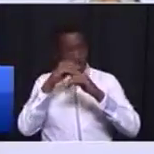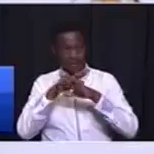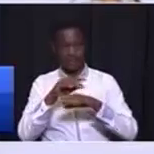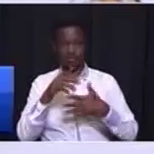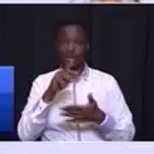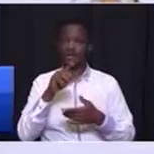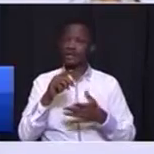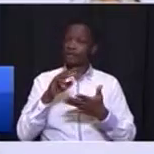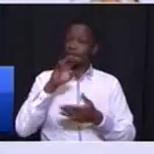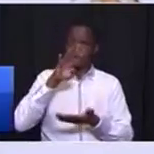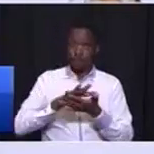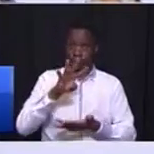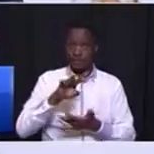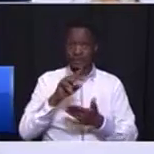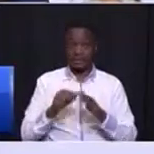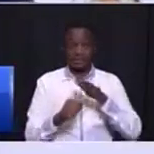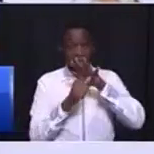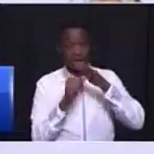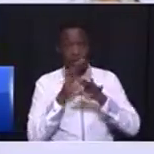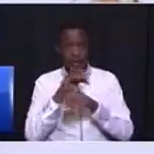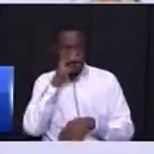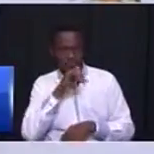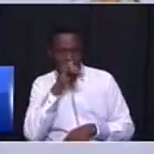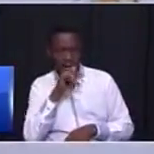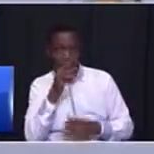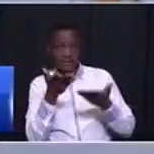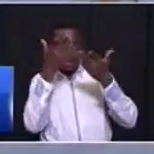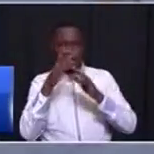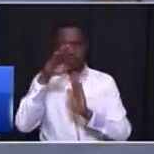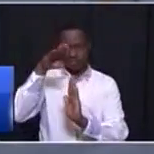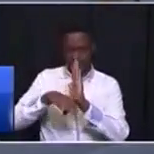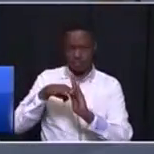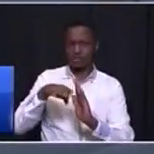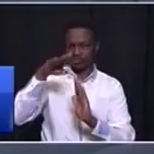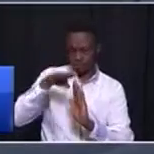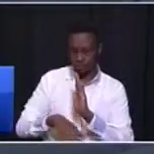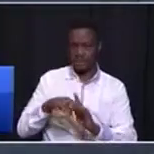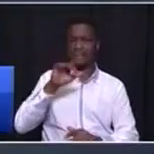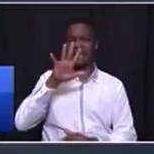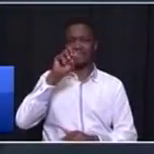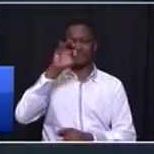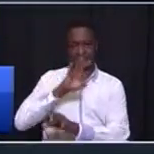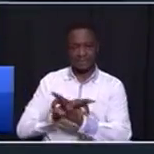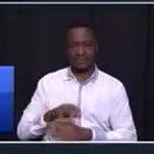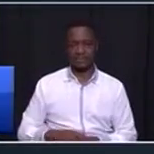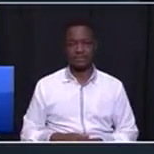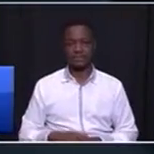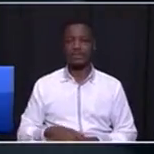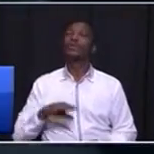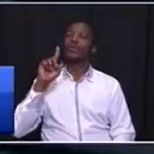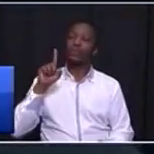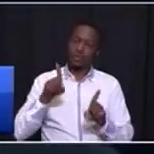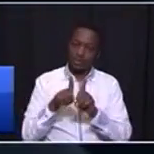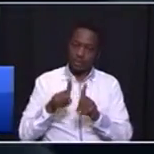priority police stations where crime is highest. We want to reduce crime by 50%. But we will also focus on